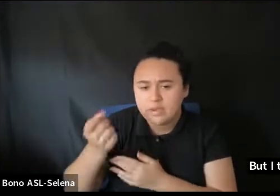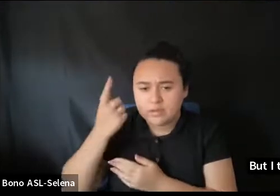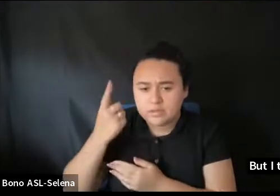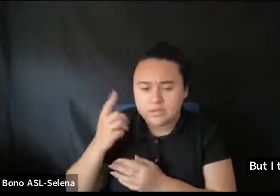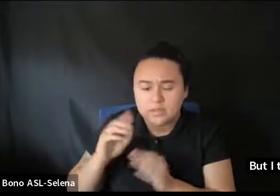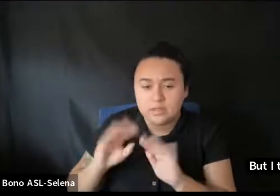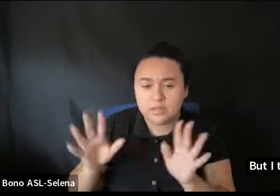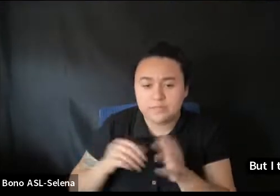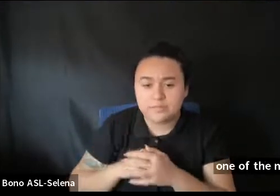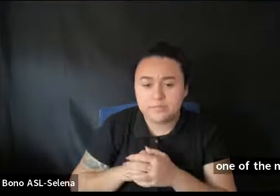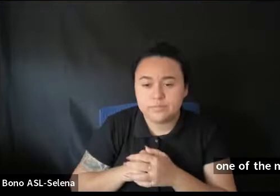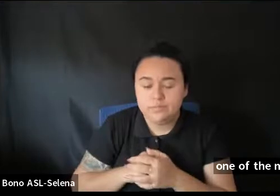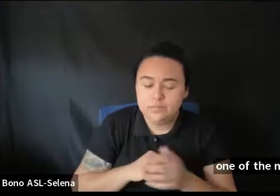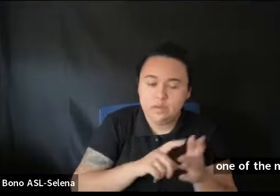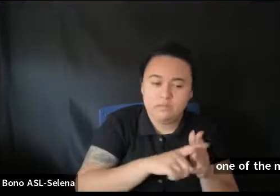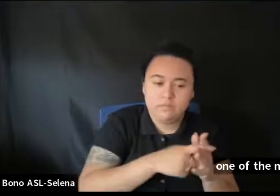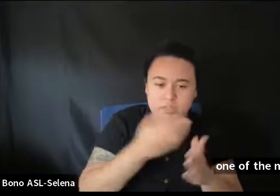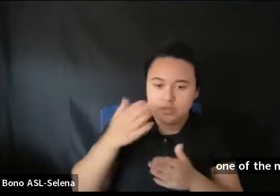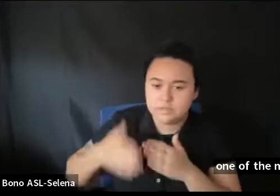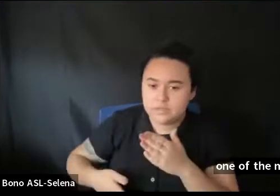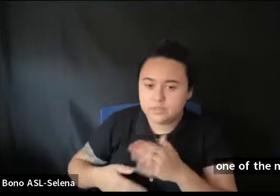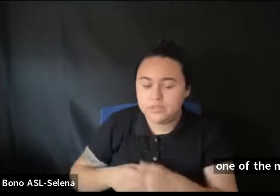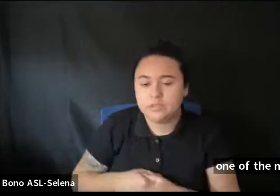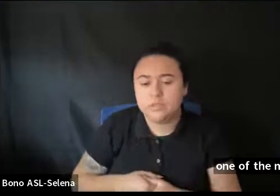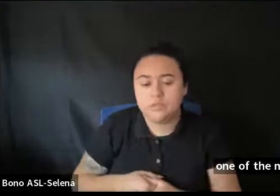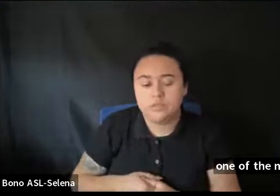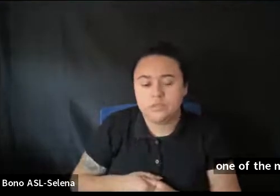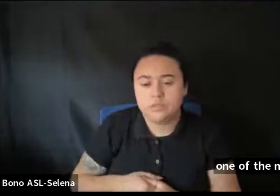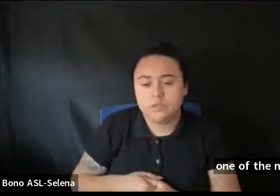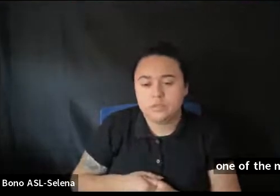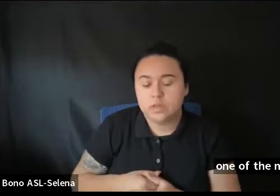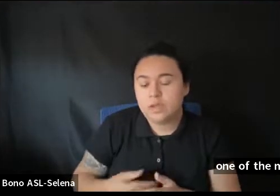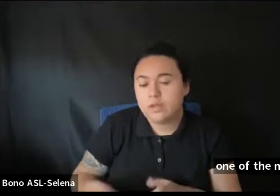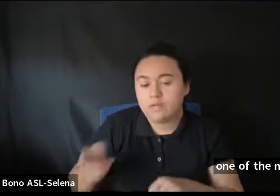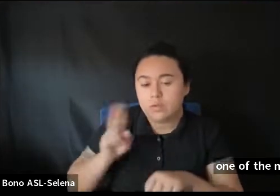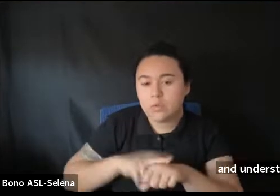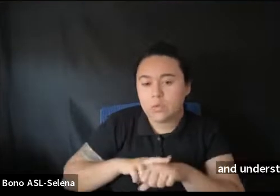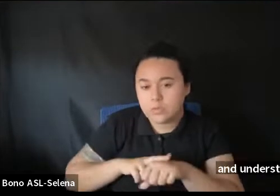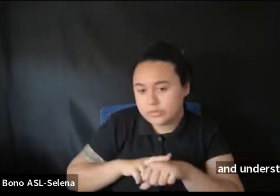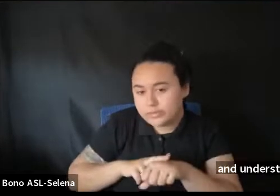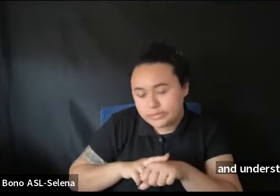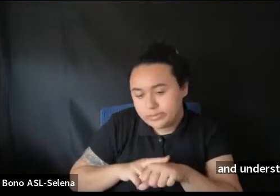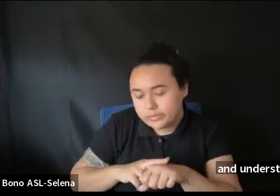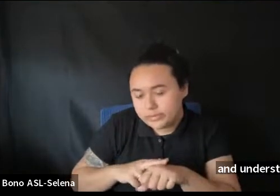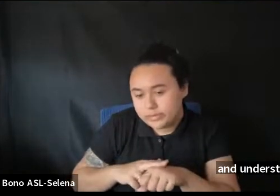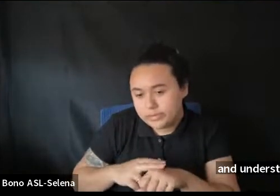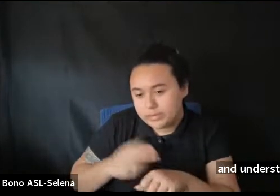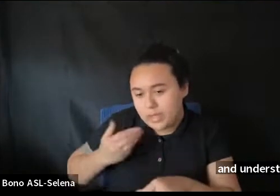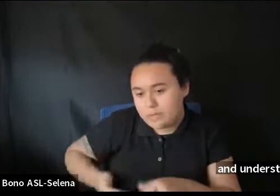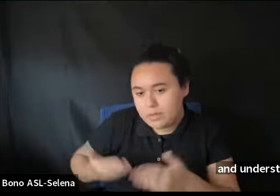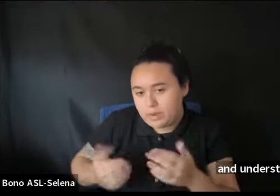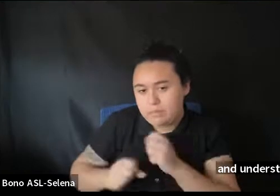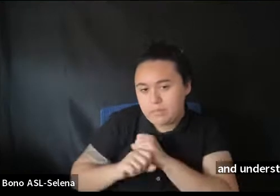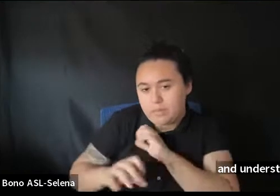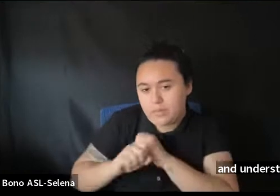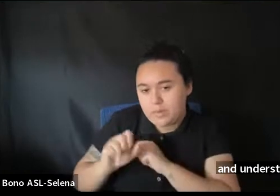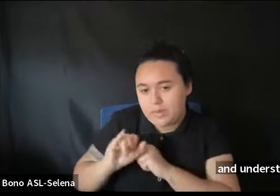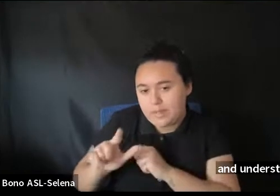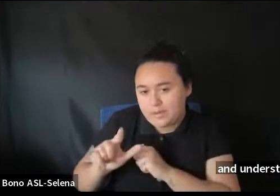And. And take from start to finish. Um. And. Of course. I'm. I'm. here promoting Illinois.